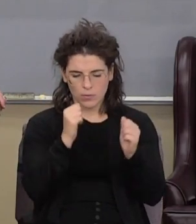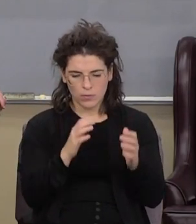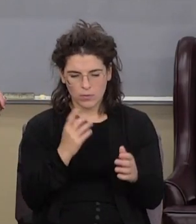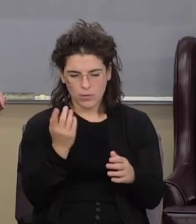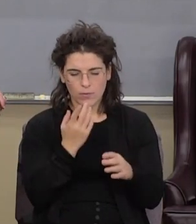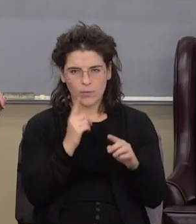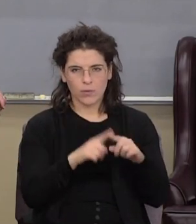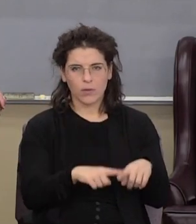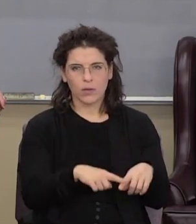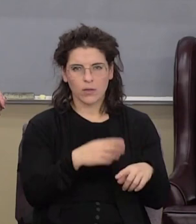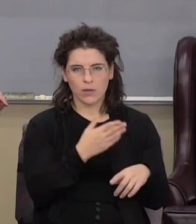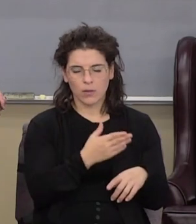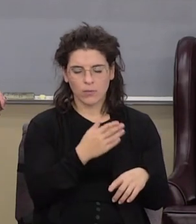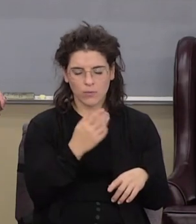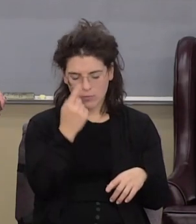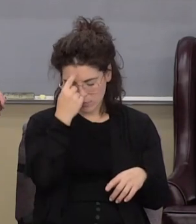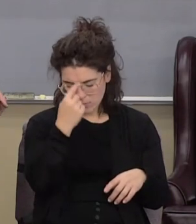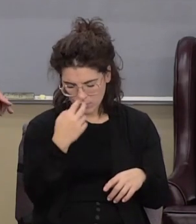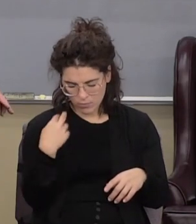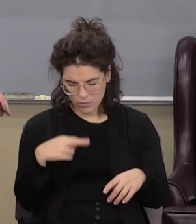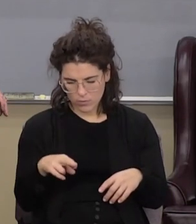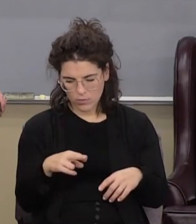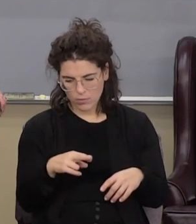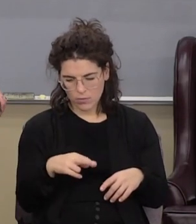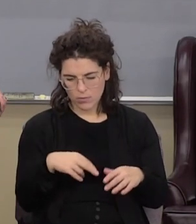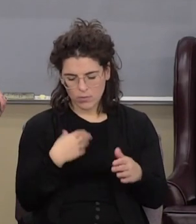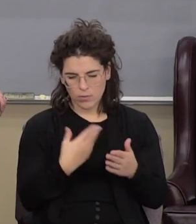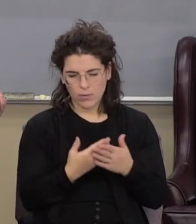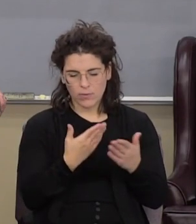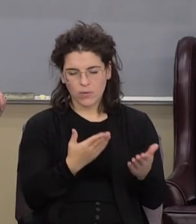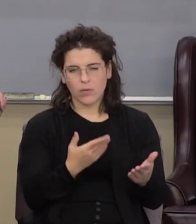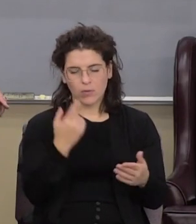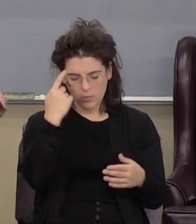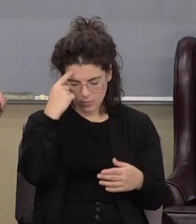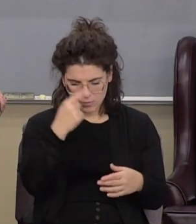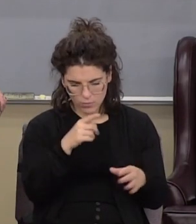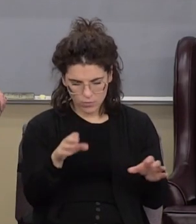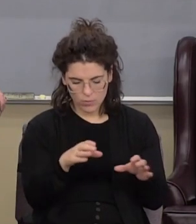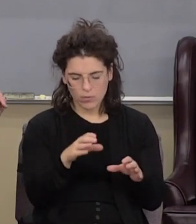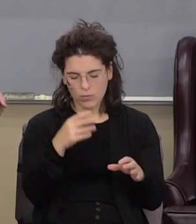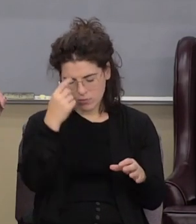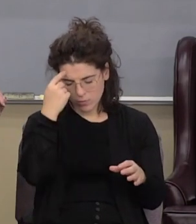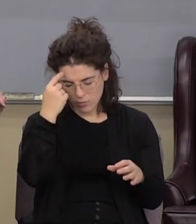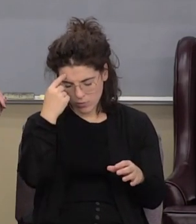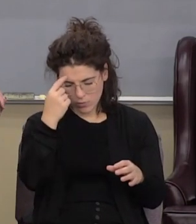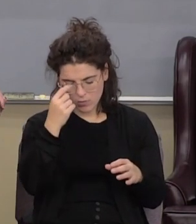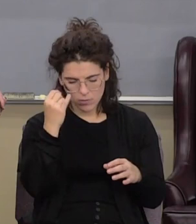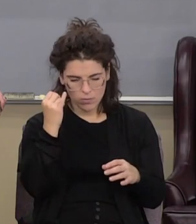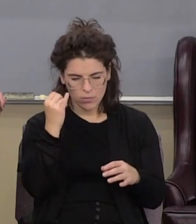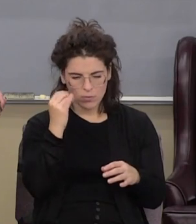relied on him you thought religion was going to get you there you thought what you were going to do you thought ignoring